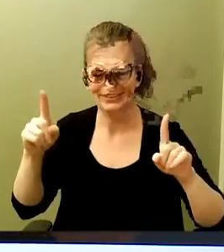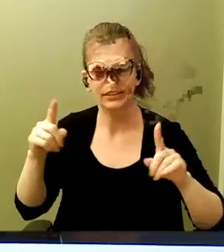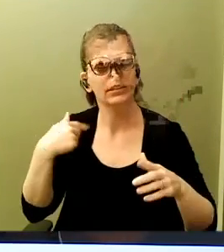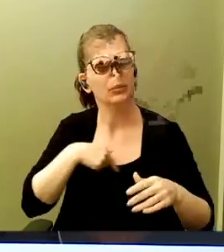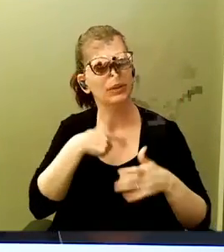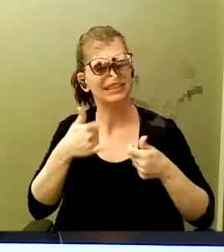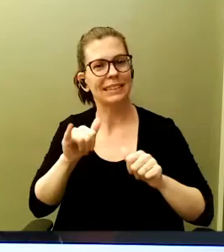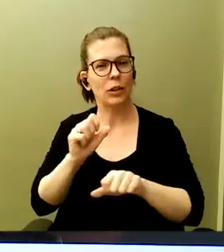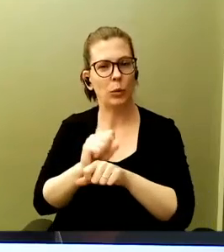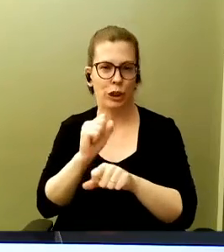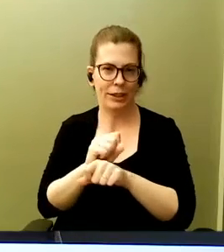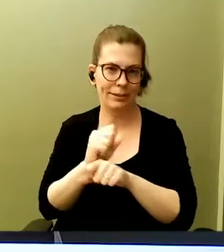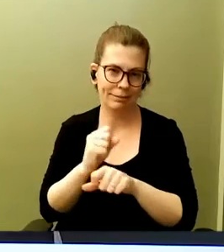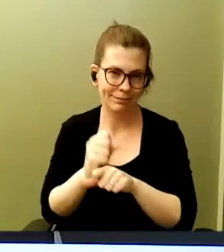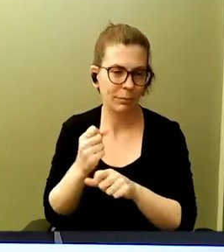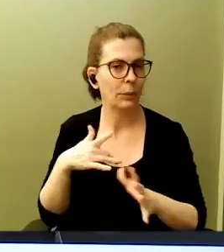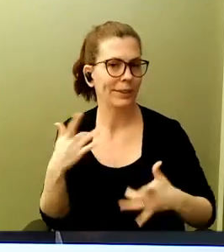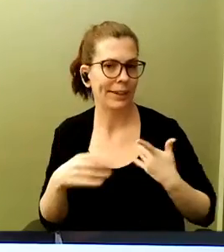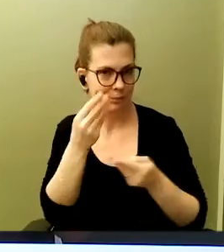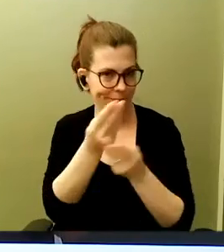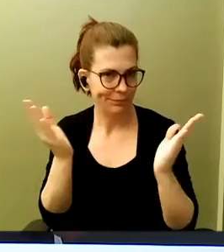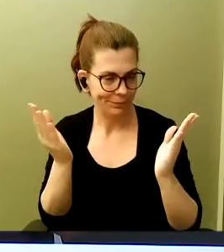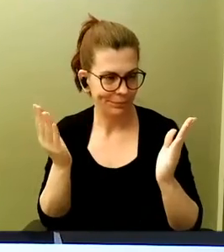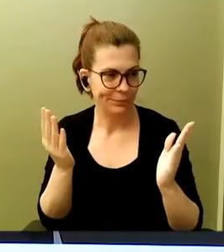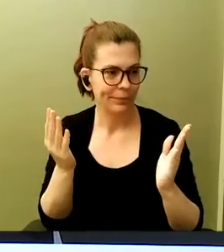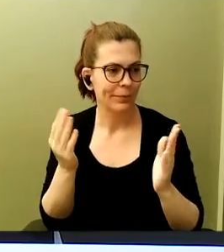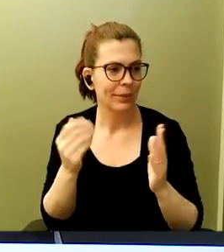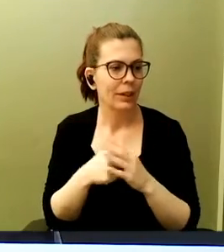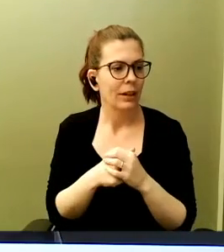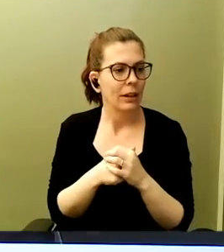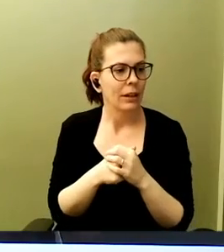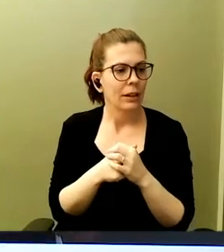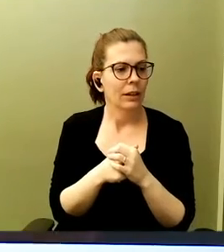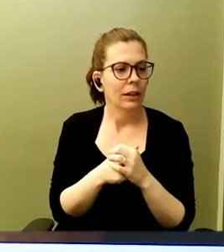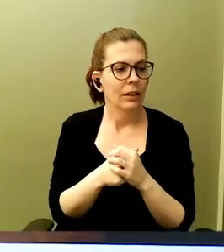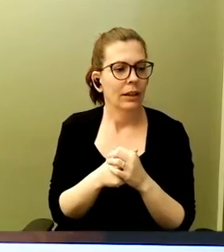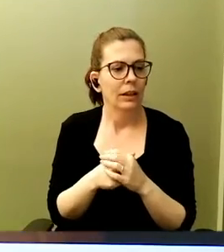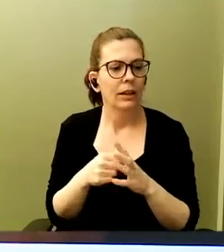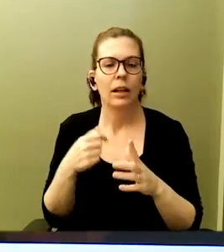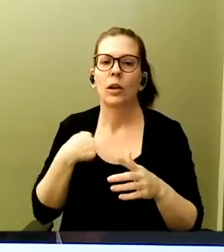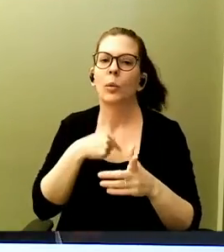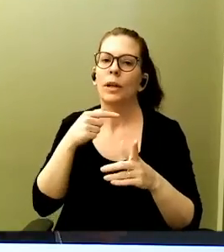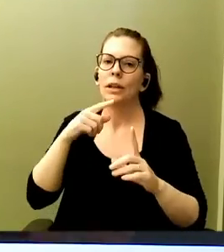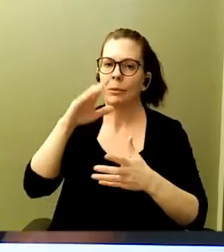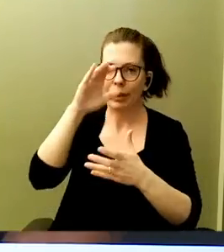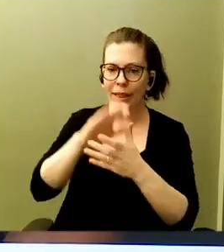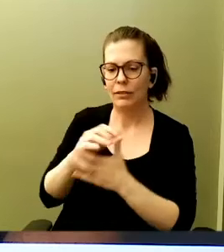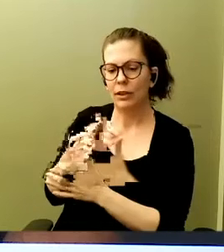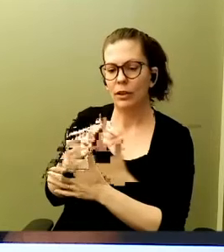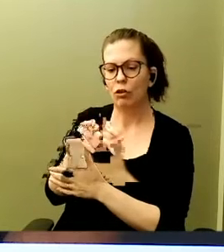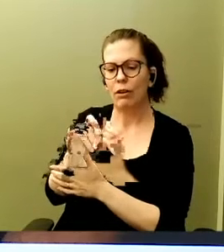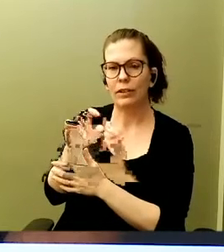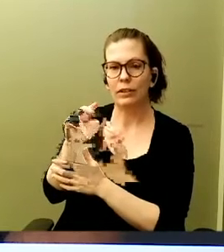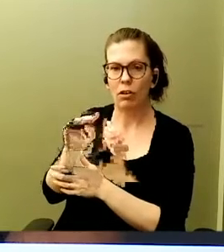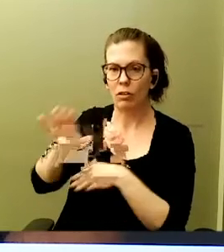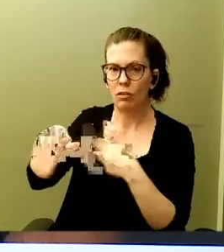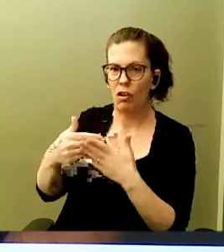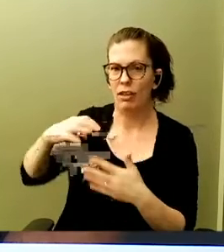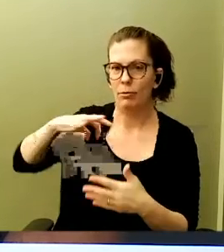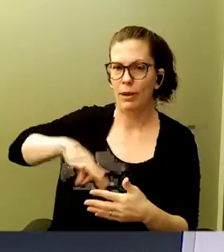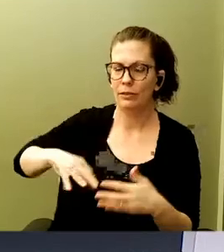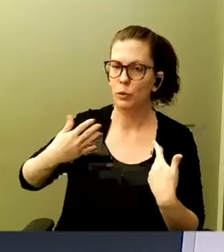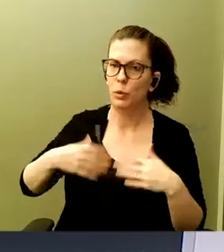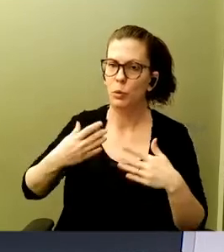to let everybody know that. We believe in the Graviton platform and all the advantages that it brings, and we're excited to announce that today. That is awesome.